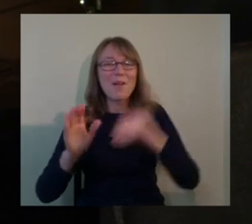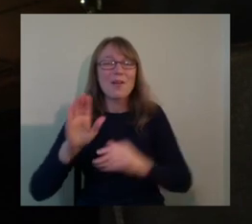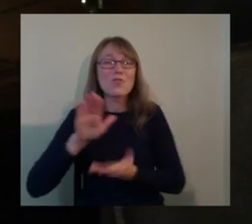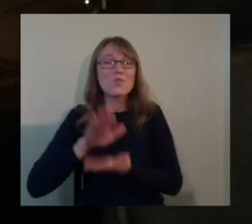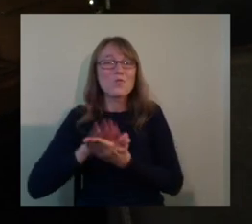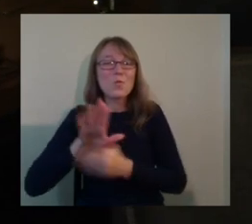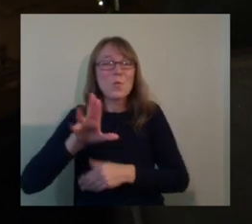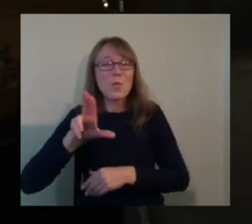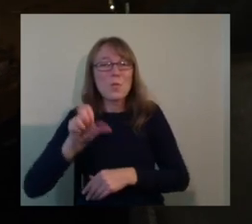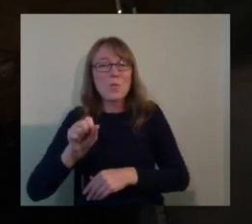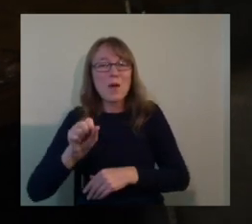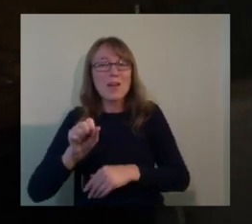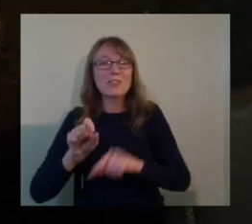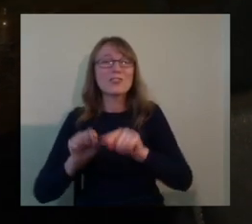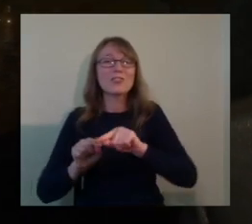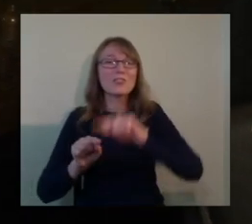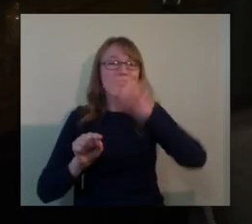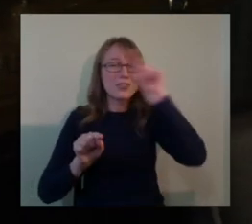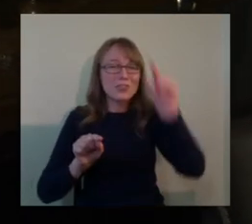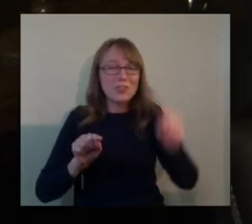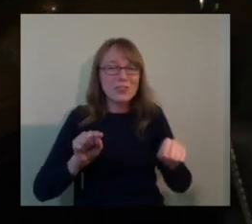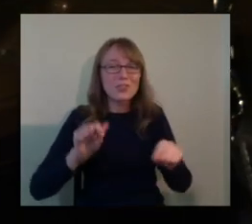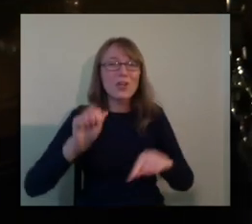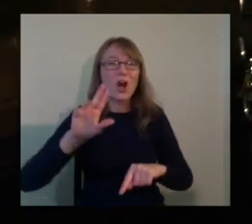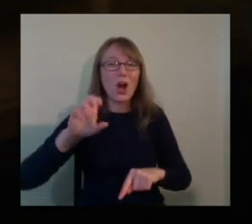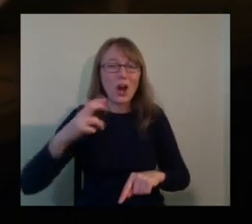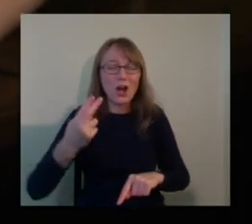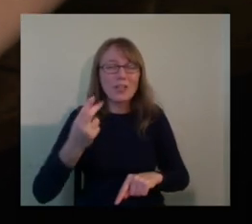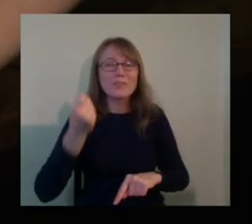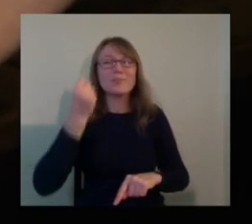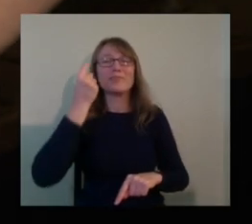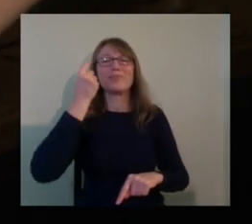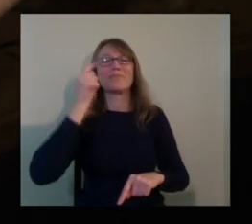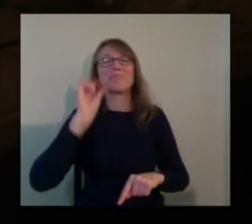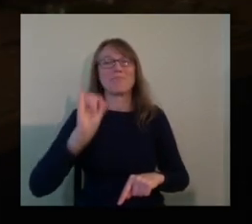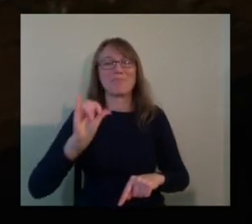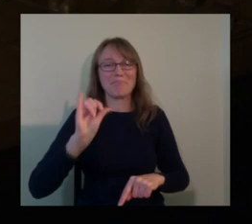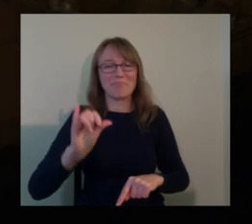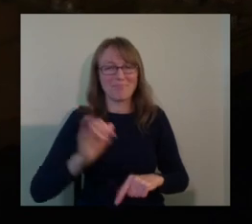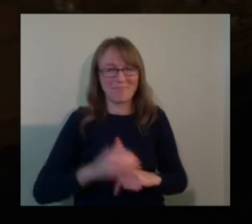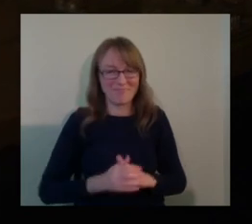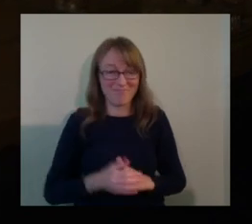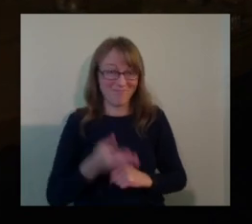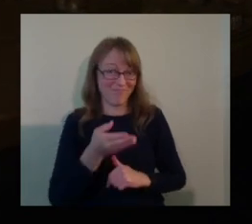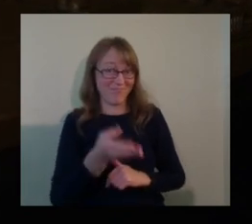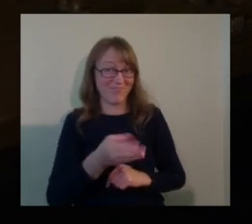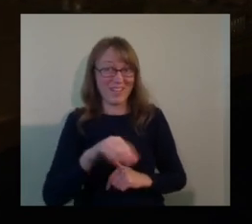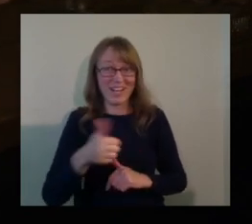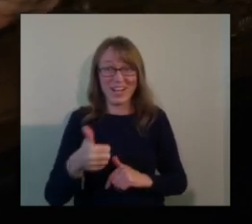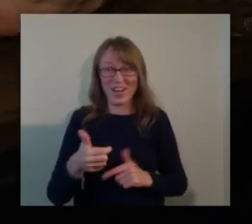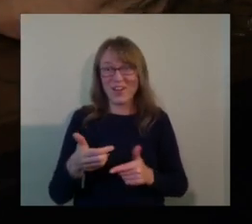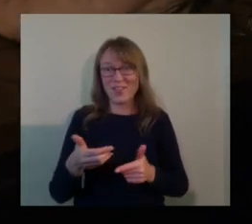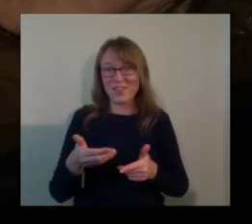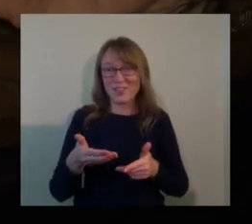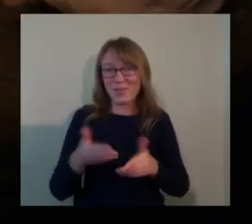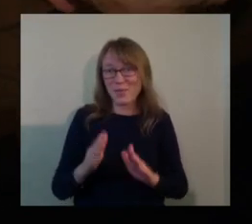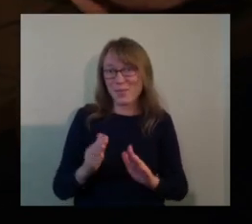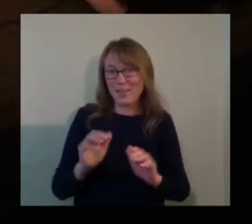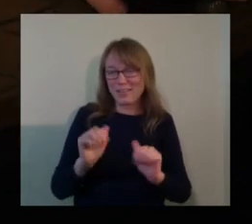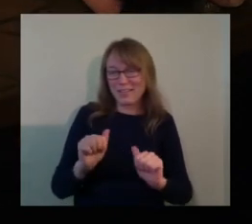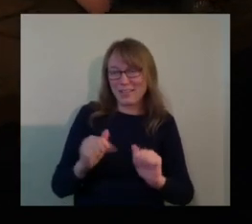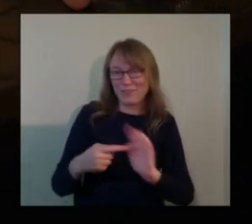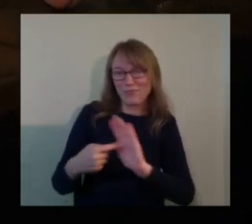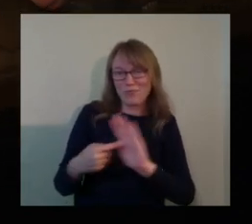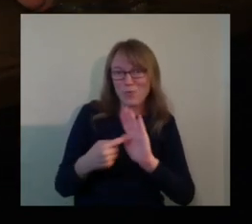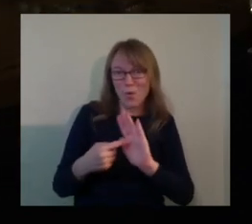of the school bus all in the same instance. Another effort to try to communicate a very difficult thing when you